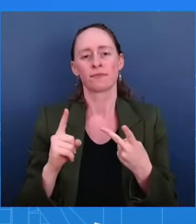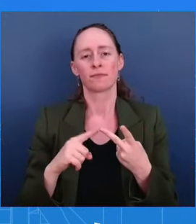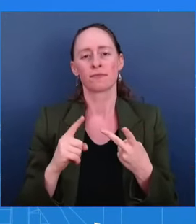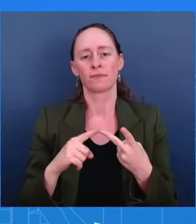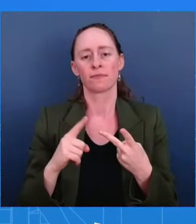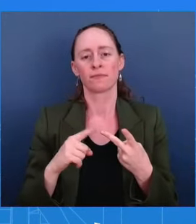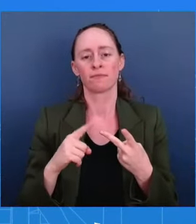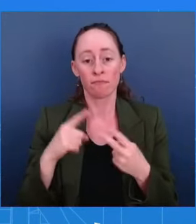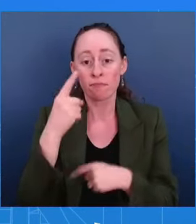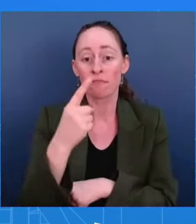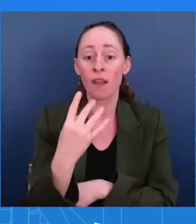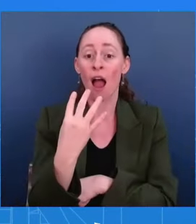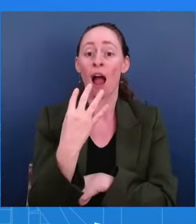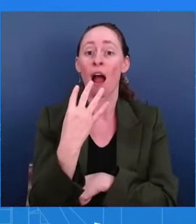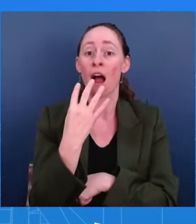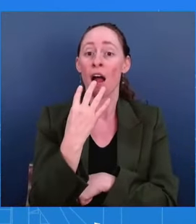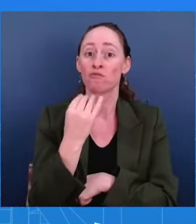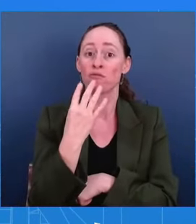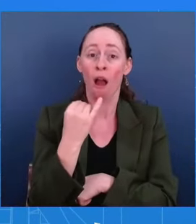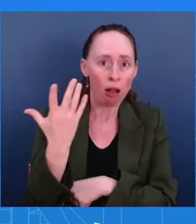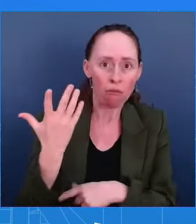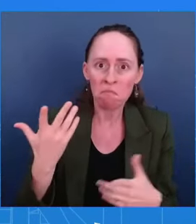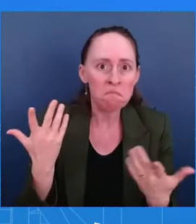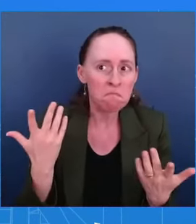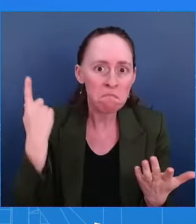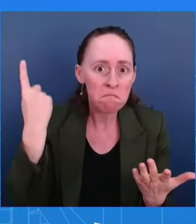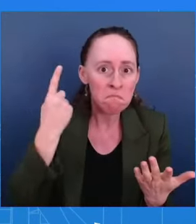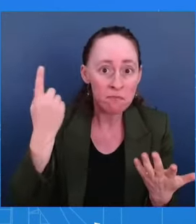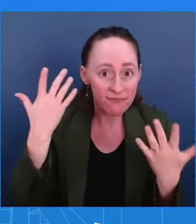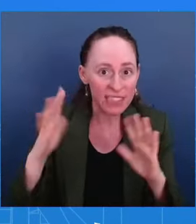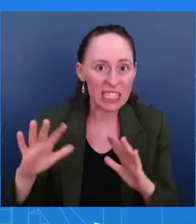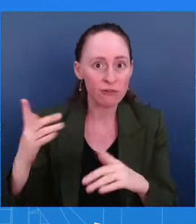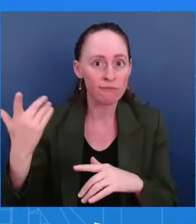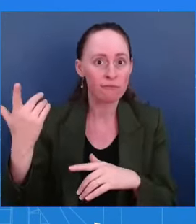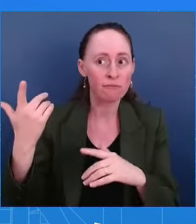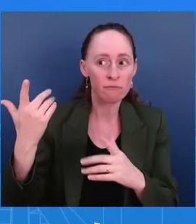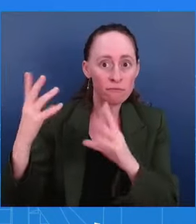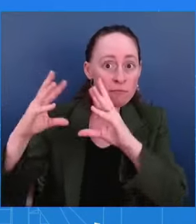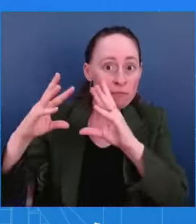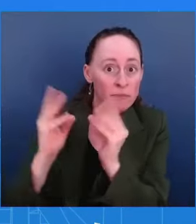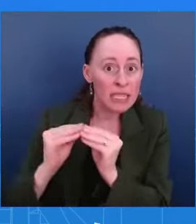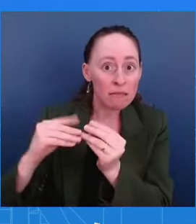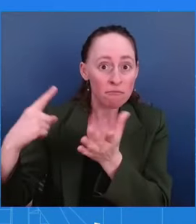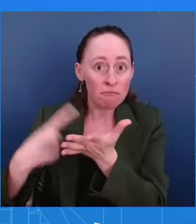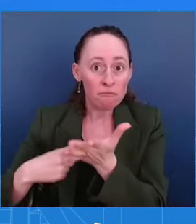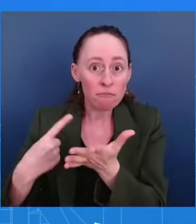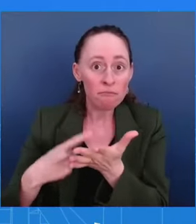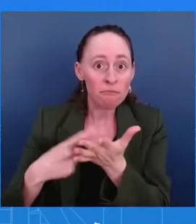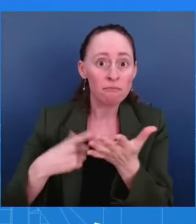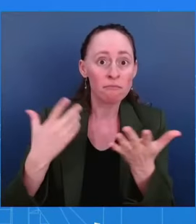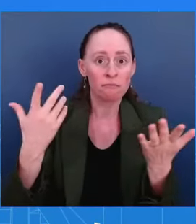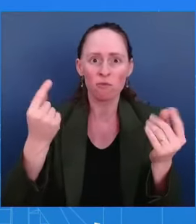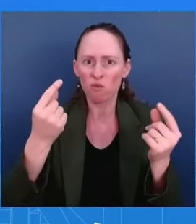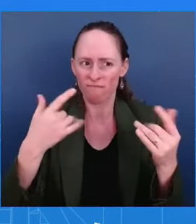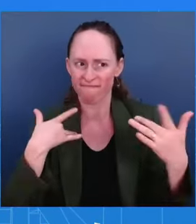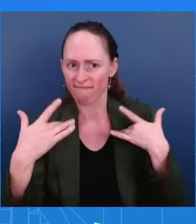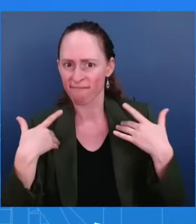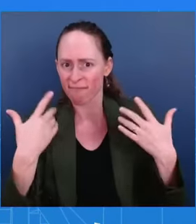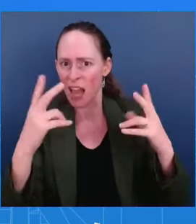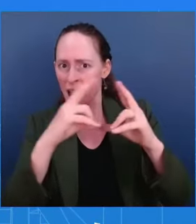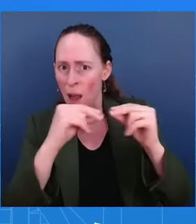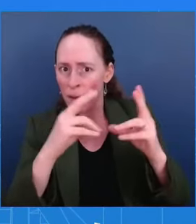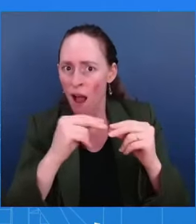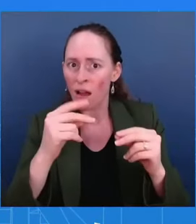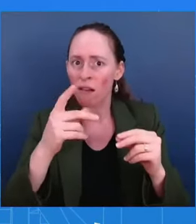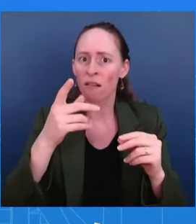regarding the ceasefire or the situation on the Israel-Lebanon border? Okay, there's a lot there. On the why now,